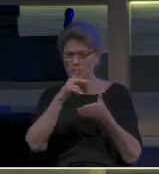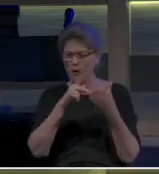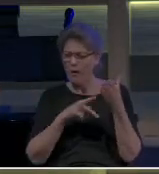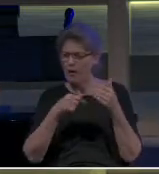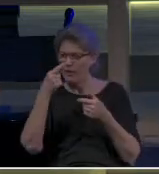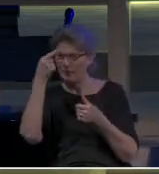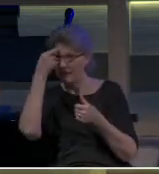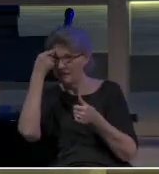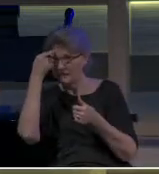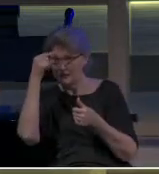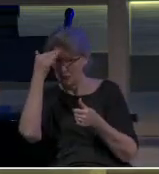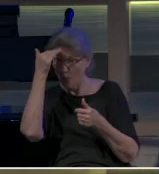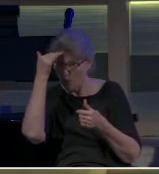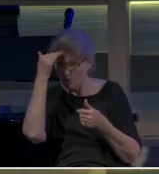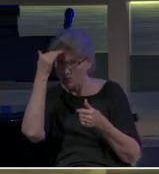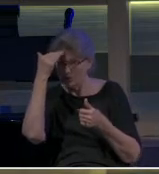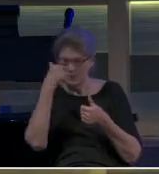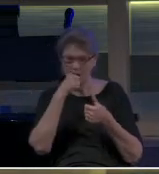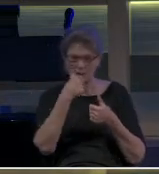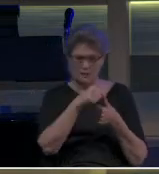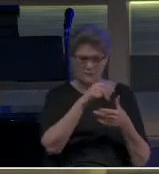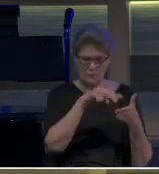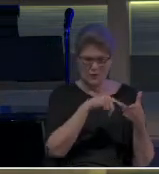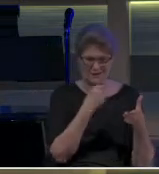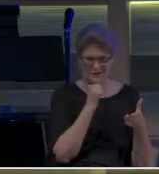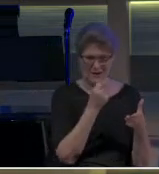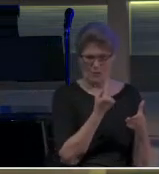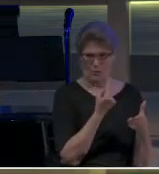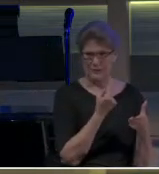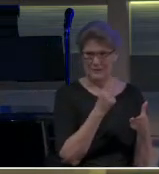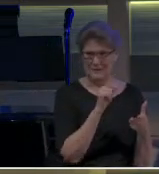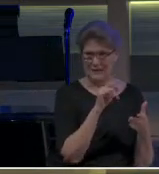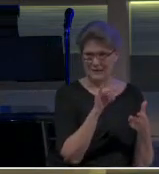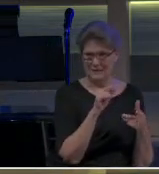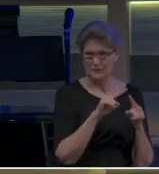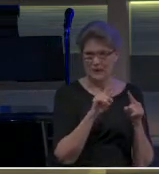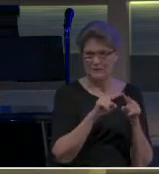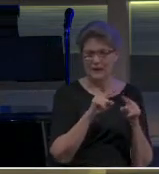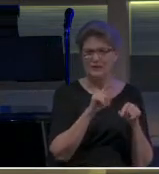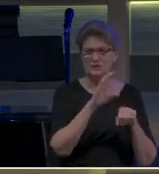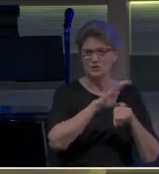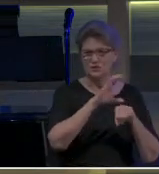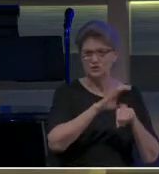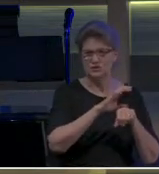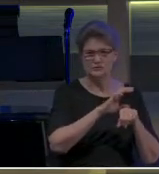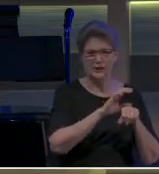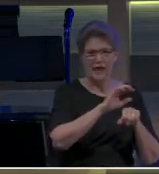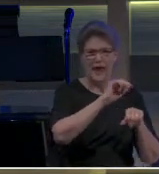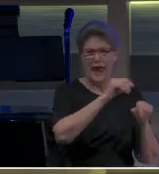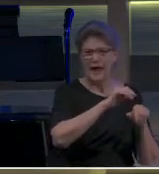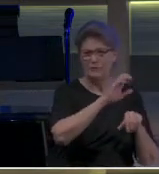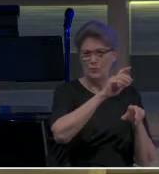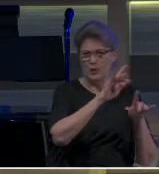read by Titus, but by the church at large as well. And so